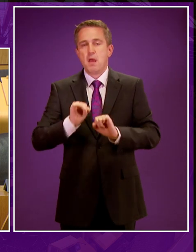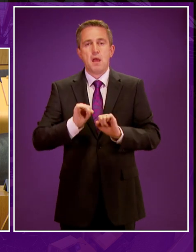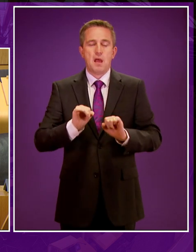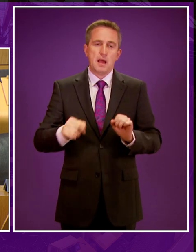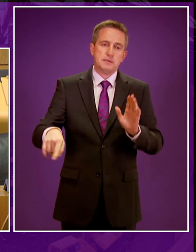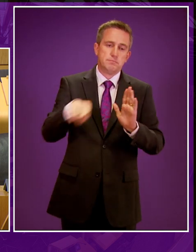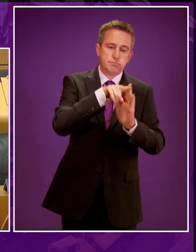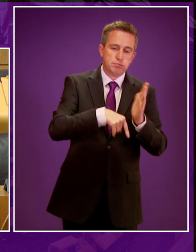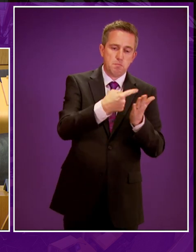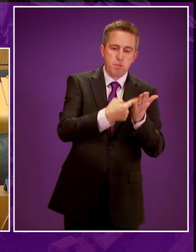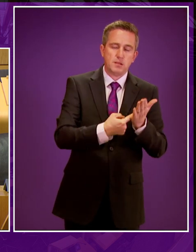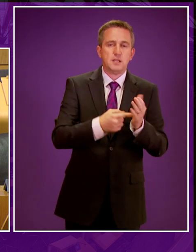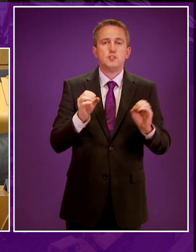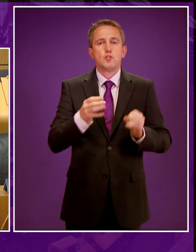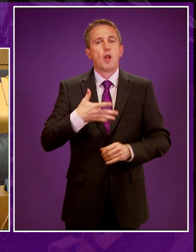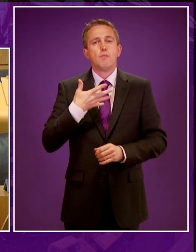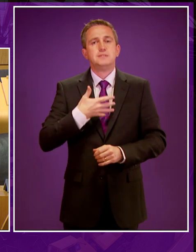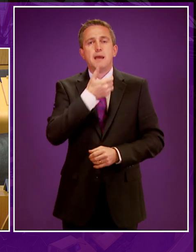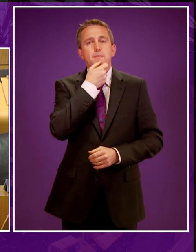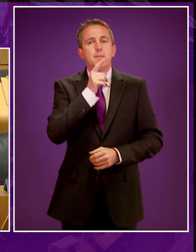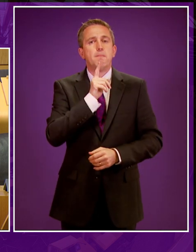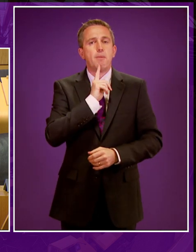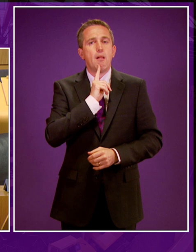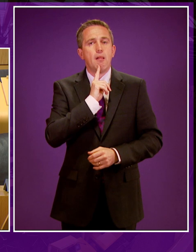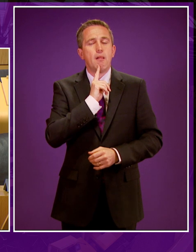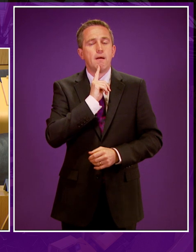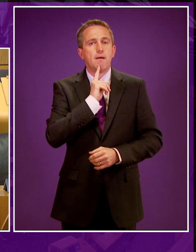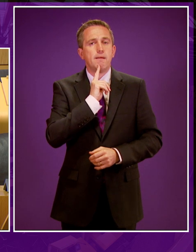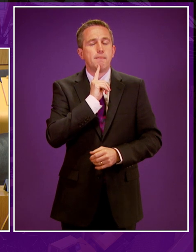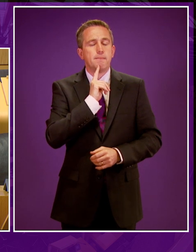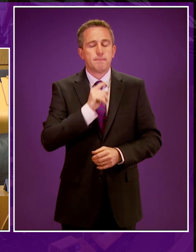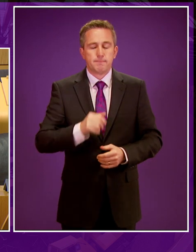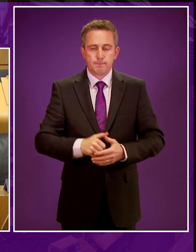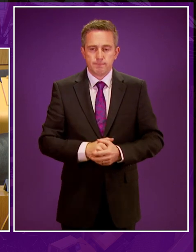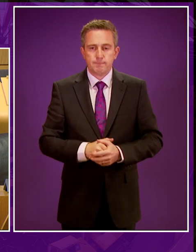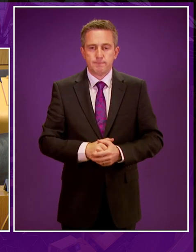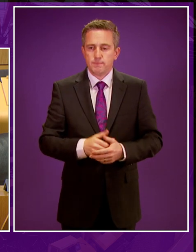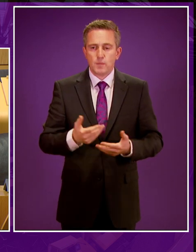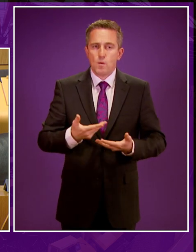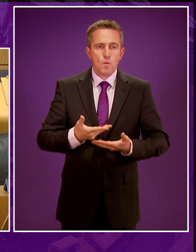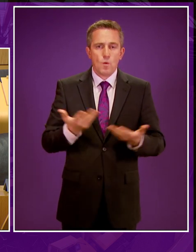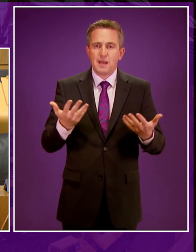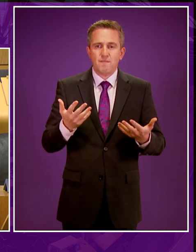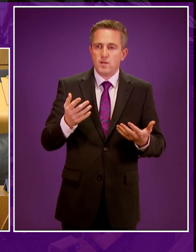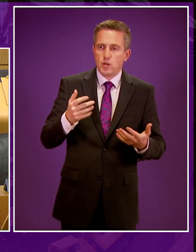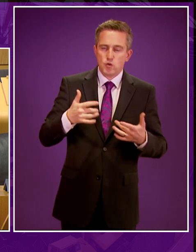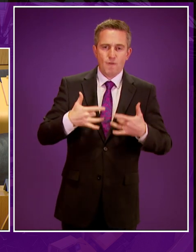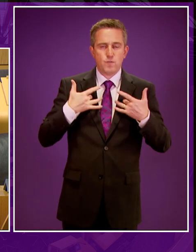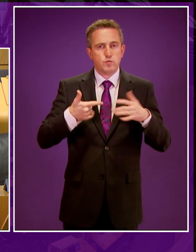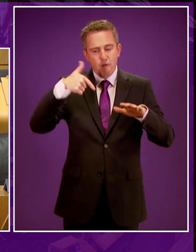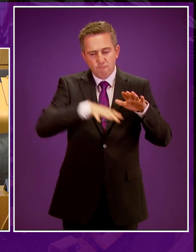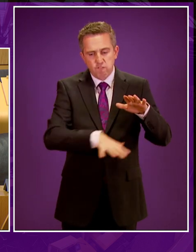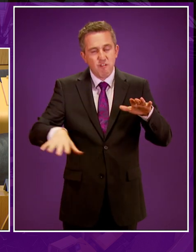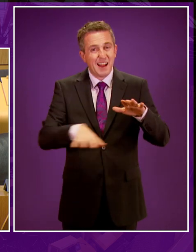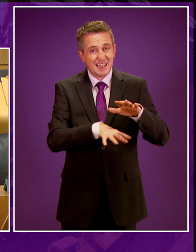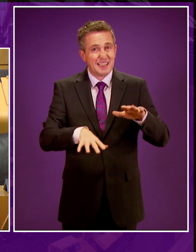policy based on upsetting the fewest number of people for the shortest amount of time. Please conclude. Whatever your position and merits of fracking, we should be